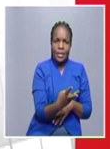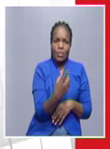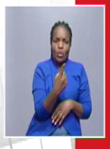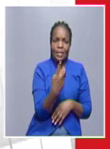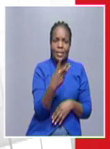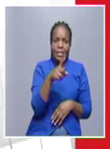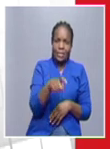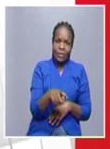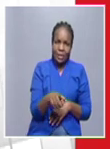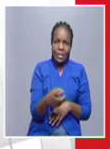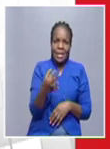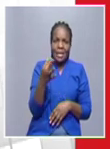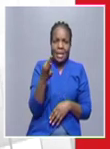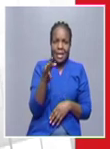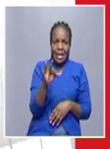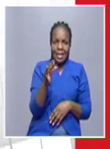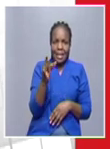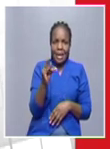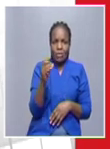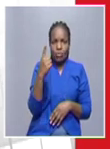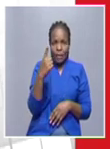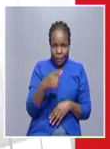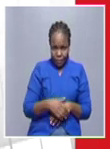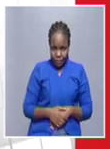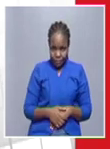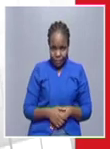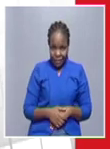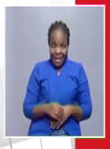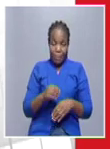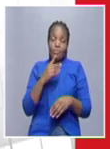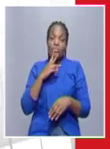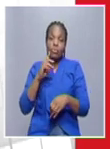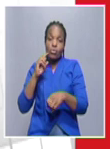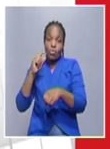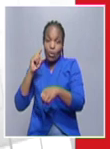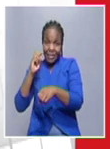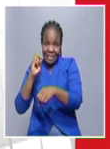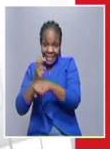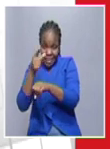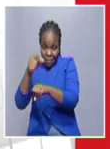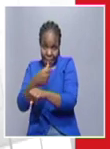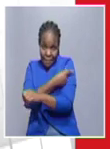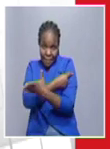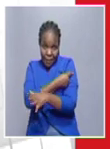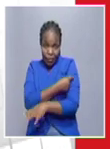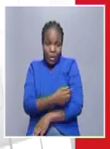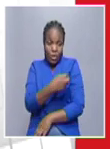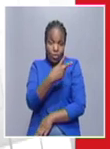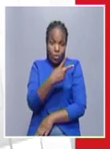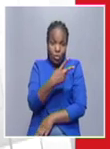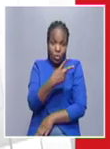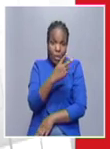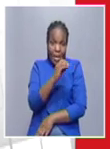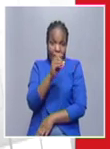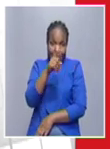thousand nine hundred and eighty one the second dose two hundred thousand two hundred and sixty